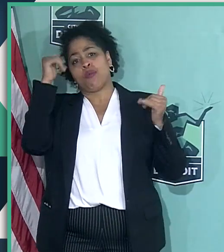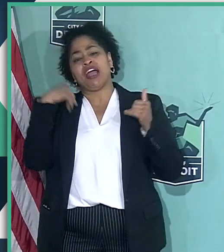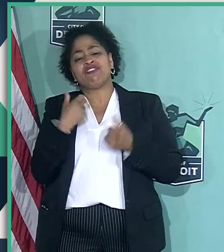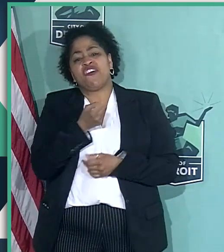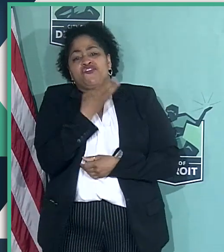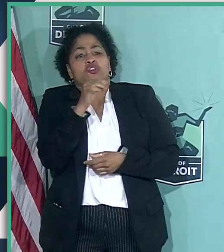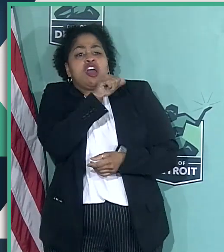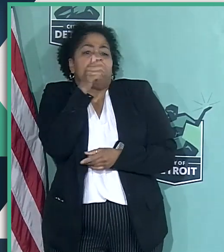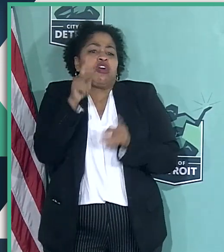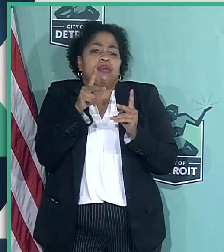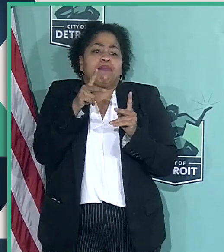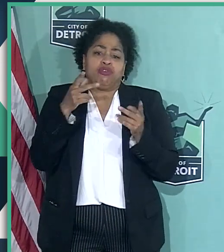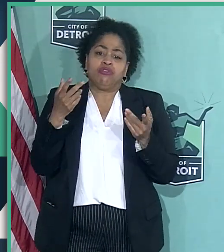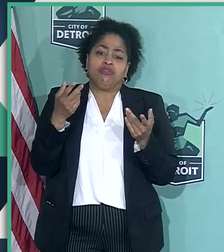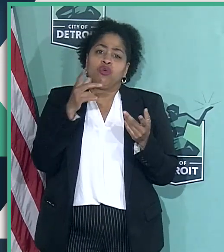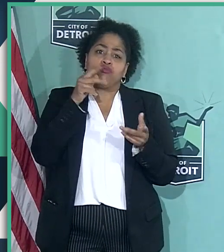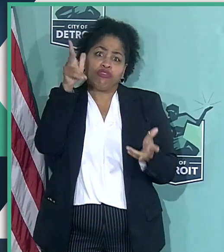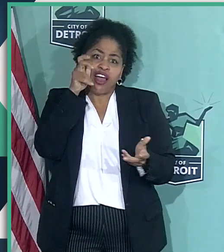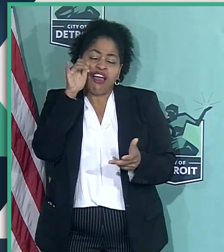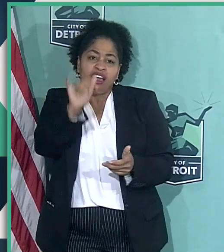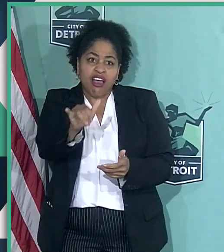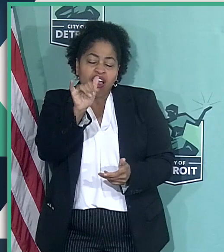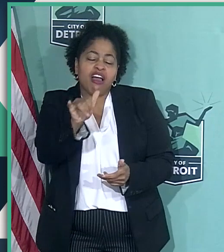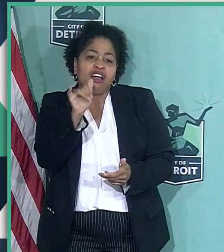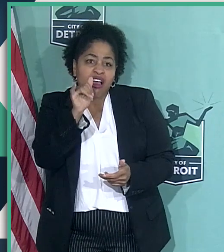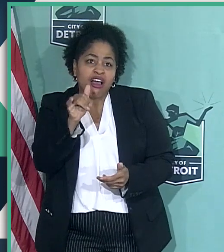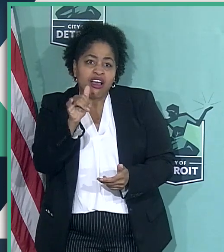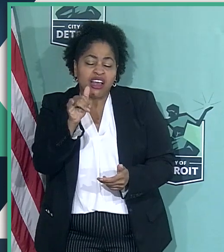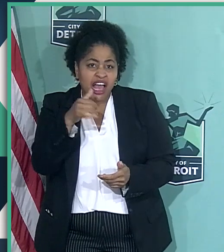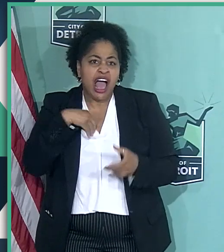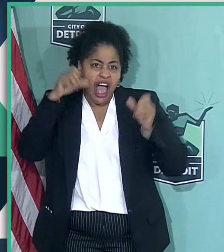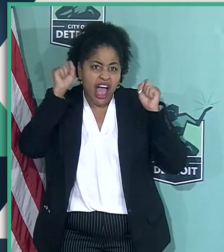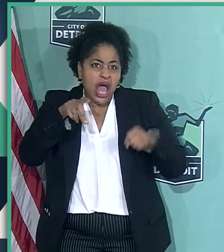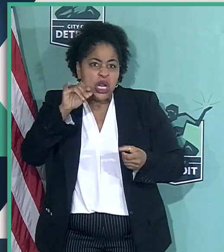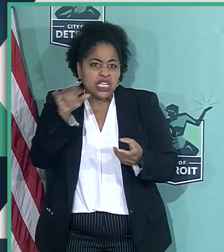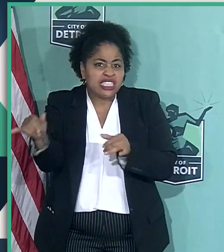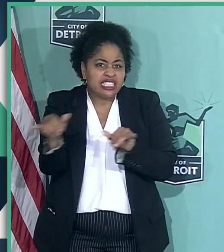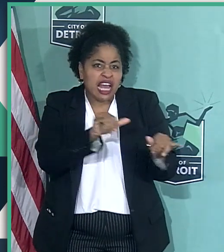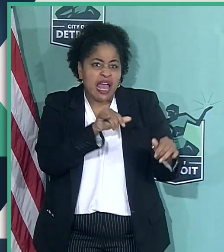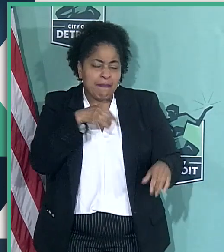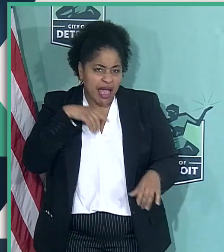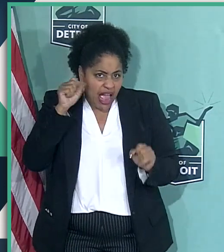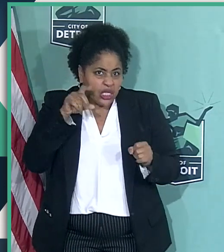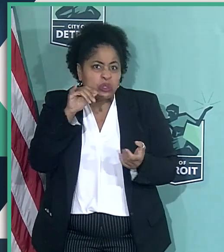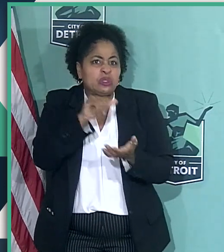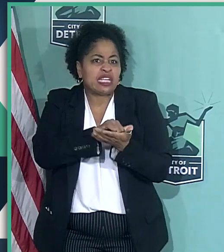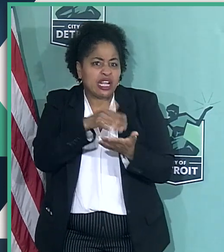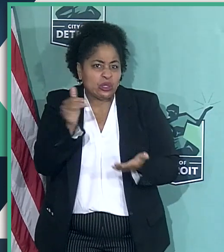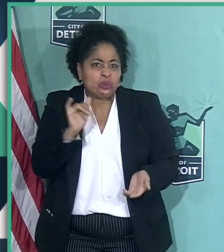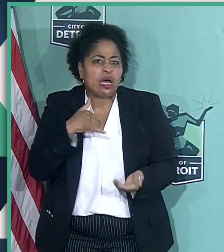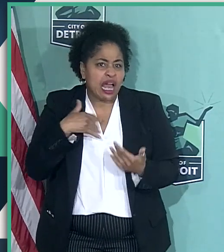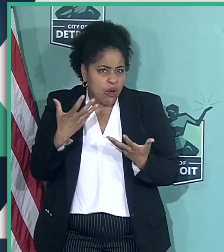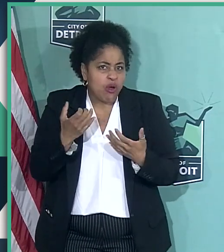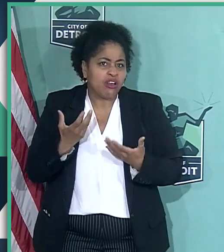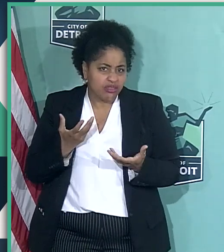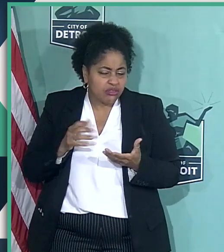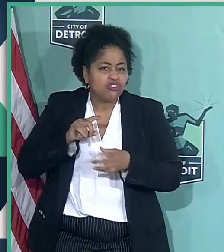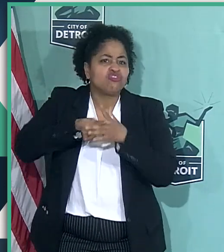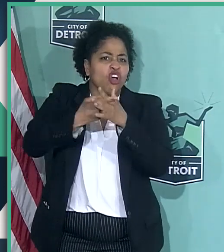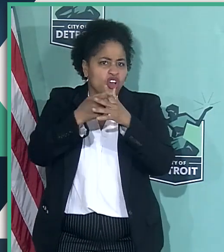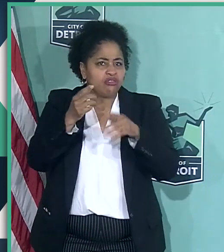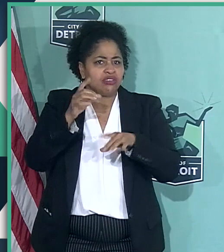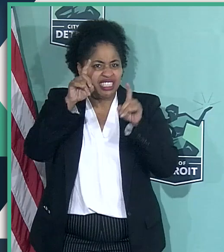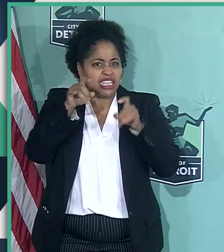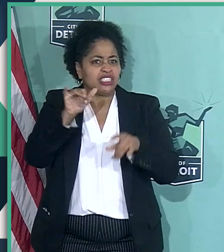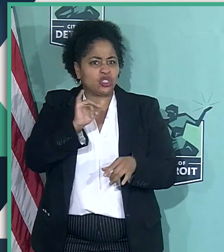few other folks in this community who listen to Reverend Sheffield's story and say, I can do that too and start up some testing sites of their own. So with that, our Reverend